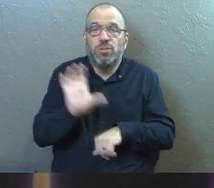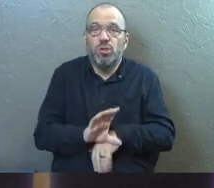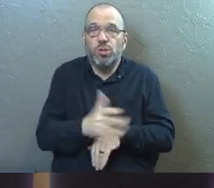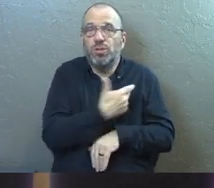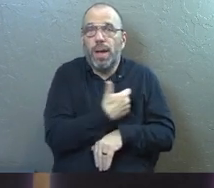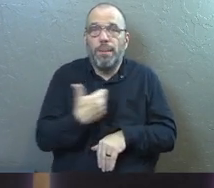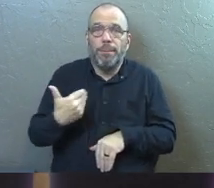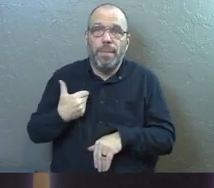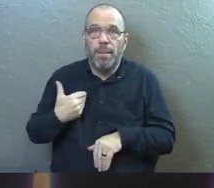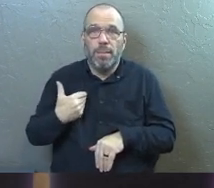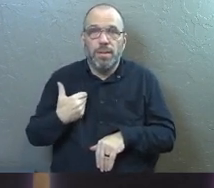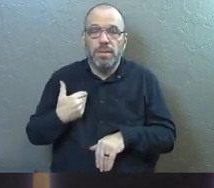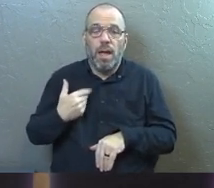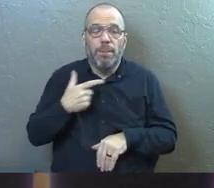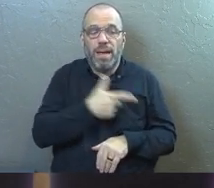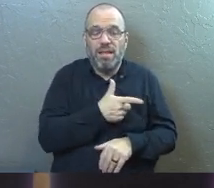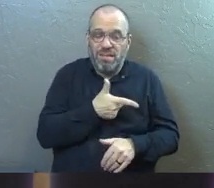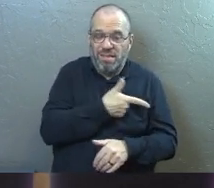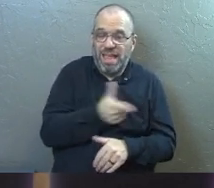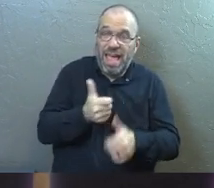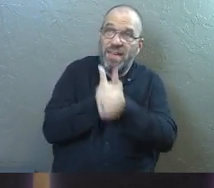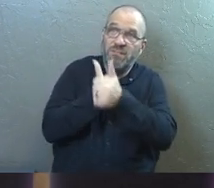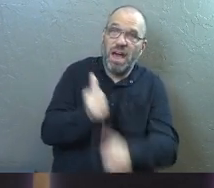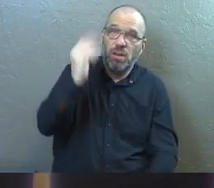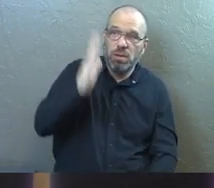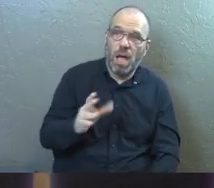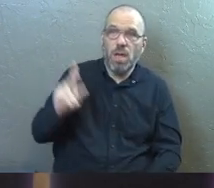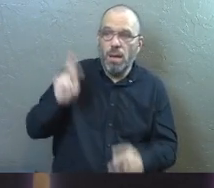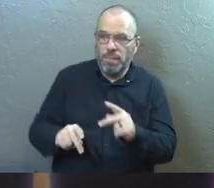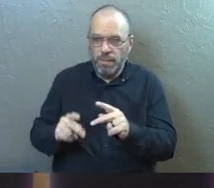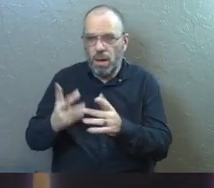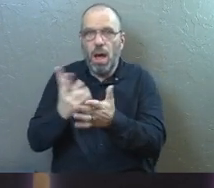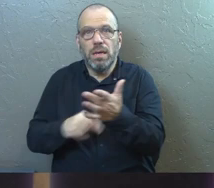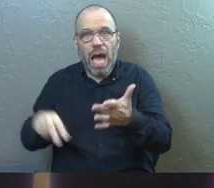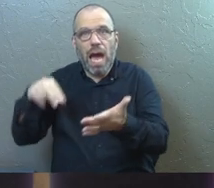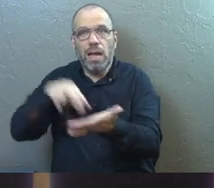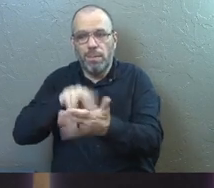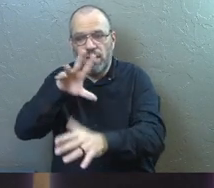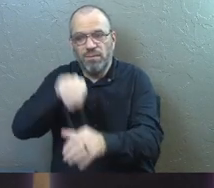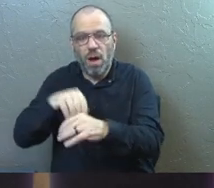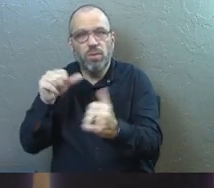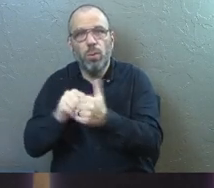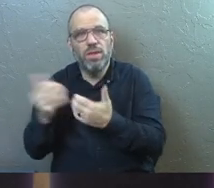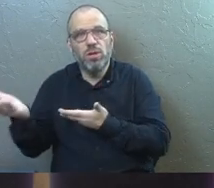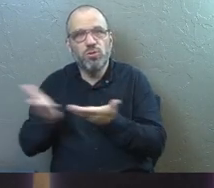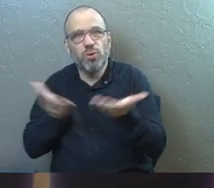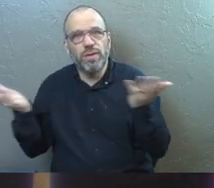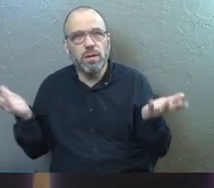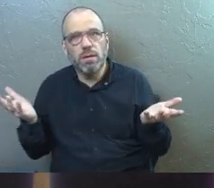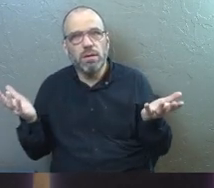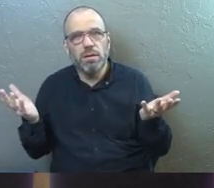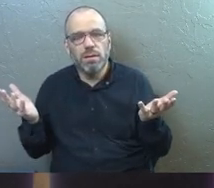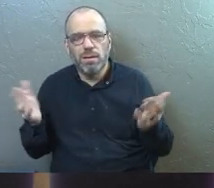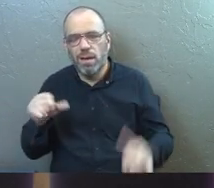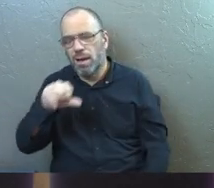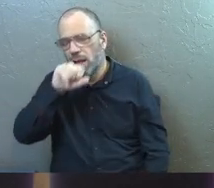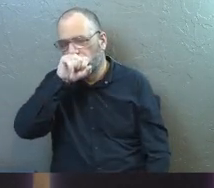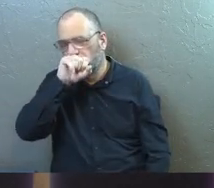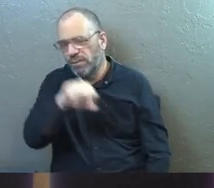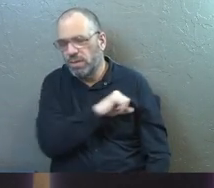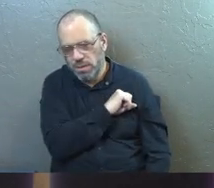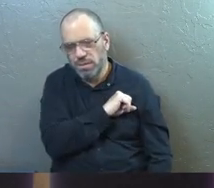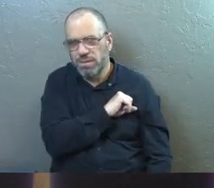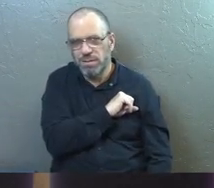because they followed God's way here. more people got off the bench and got in the game. And I love that.